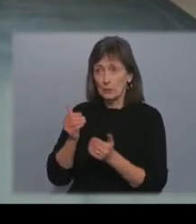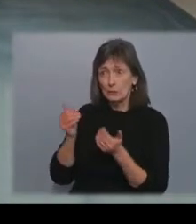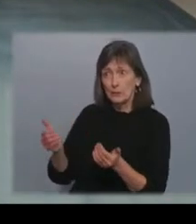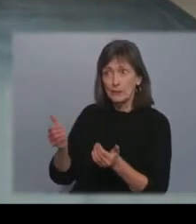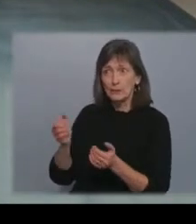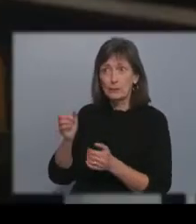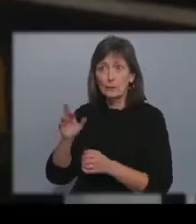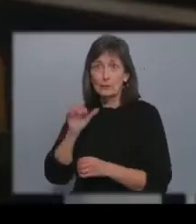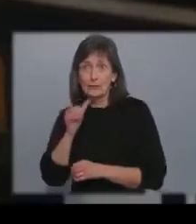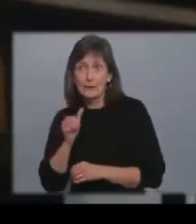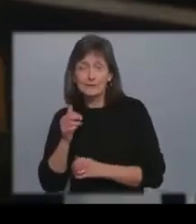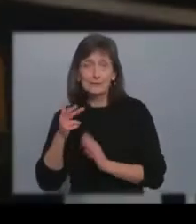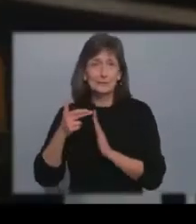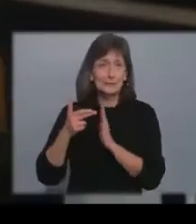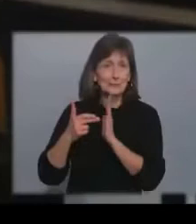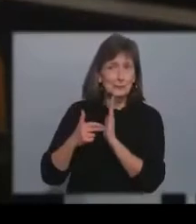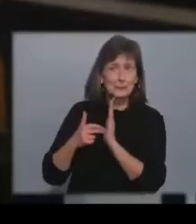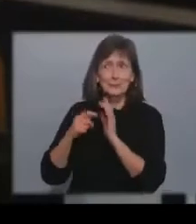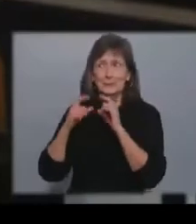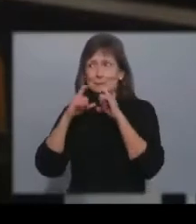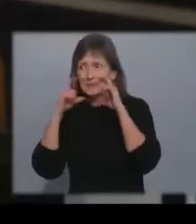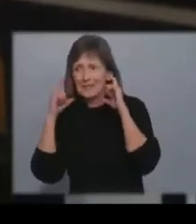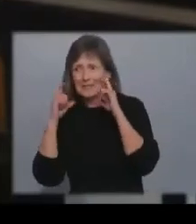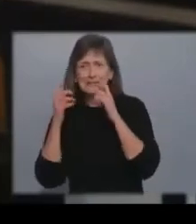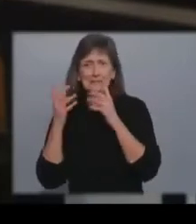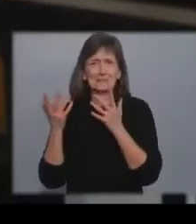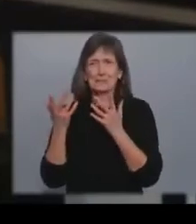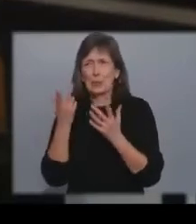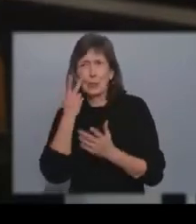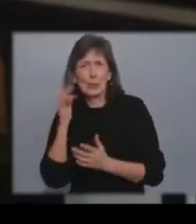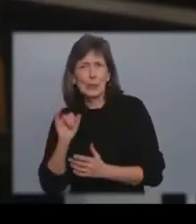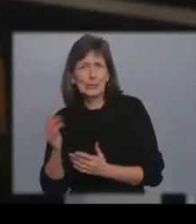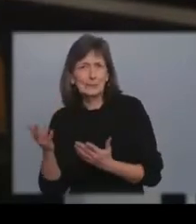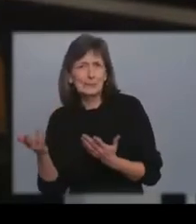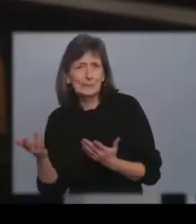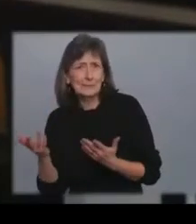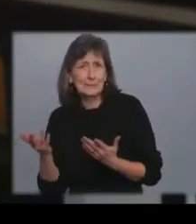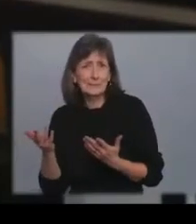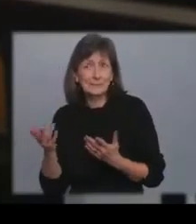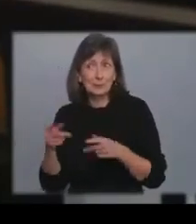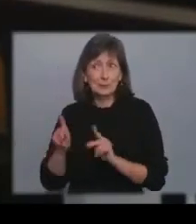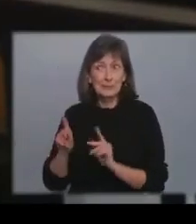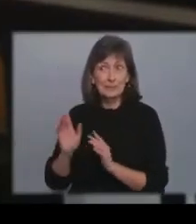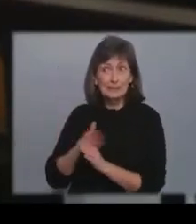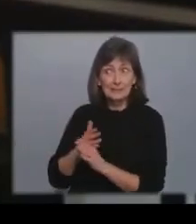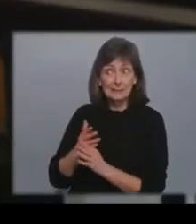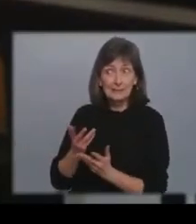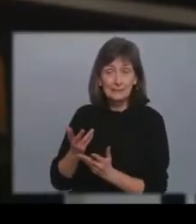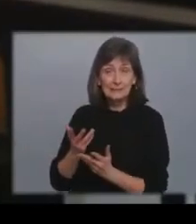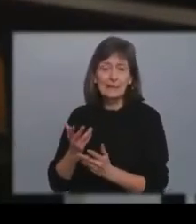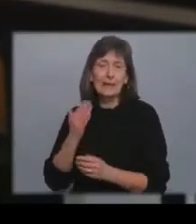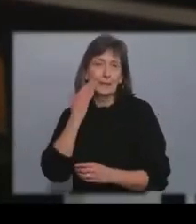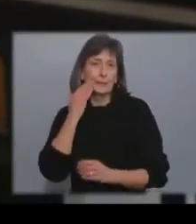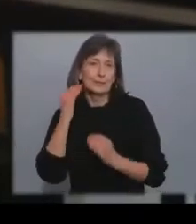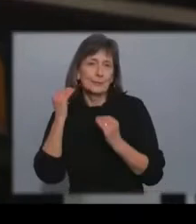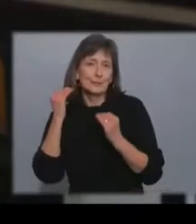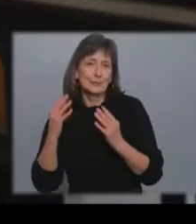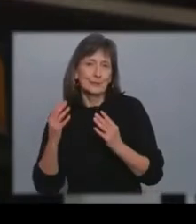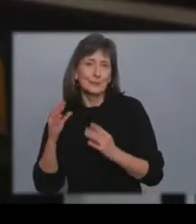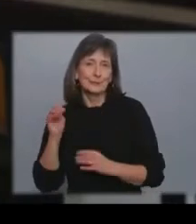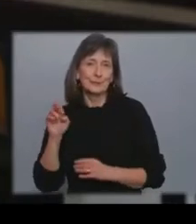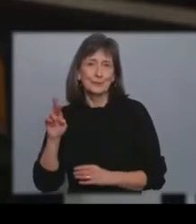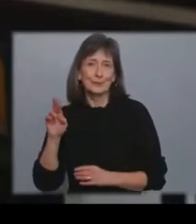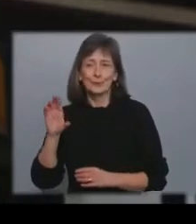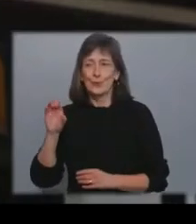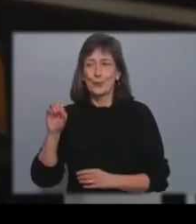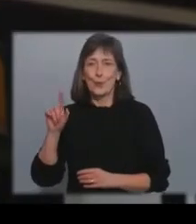with corona and you know what we're going to do with our masks and whether we could sing or could not sing but i knew mr colburn was going to figure it